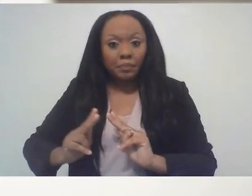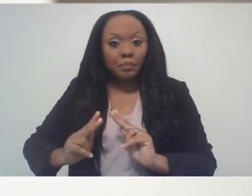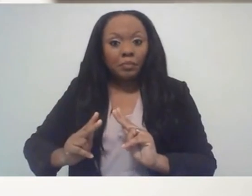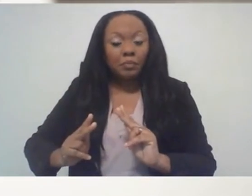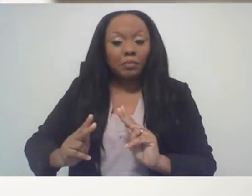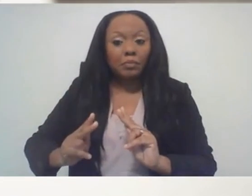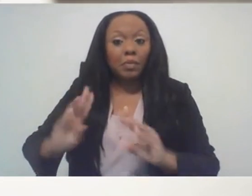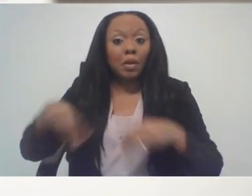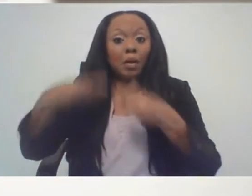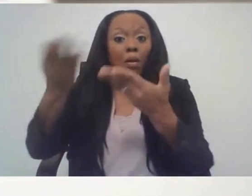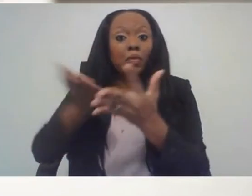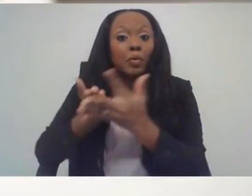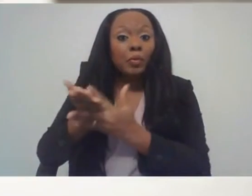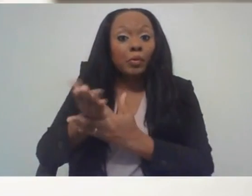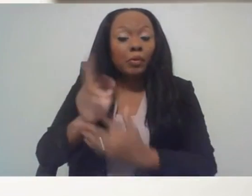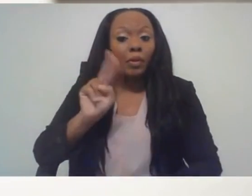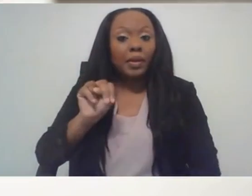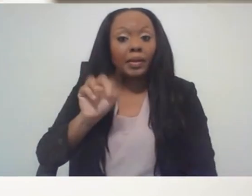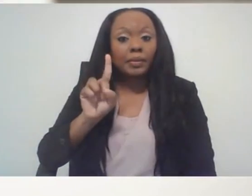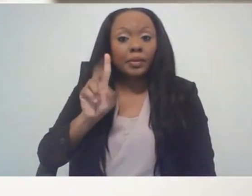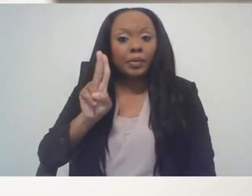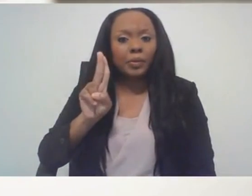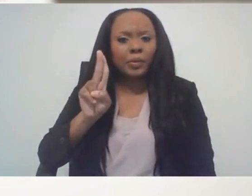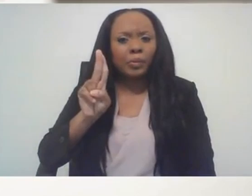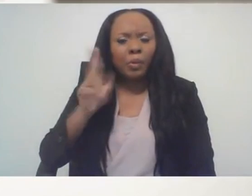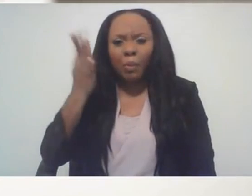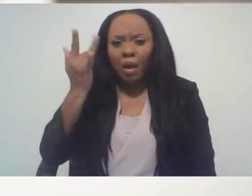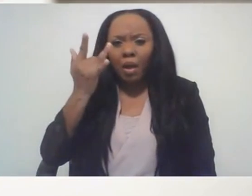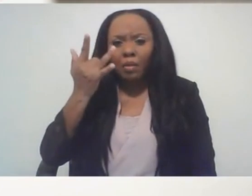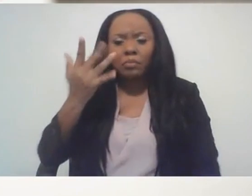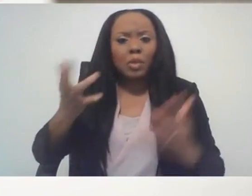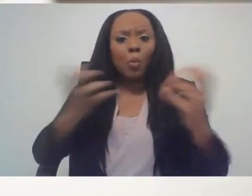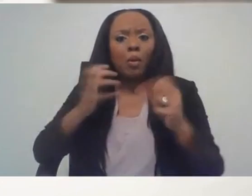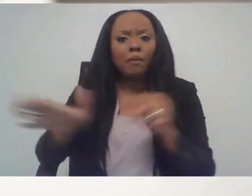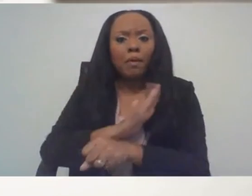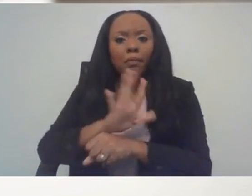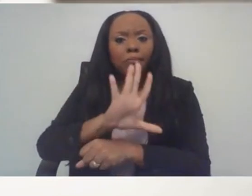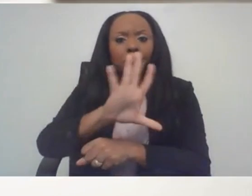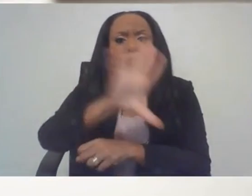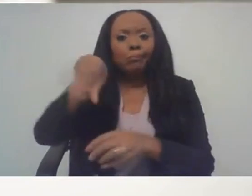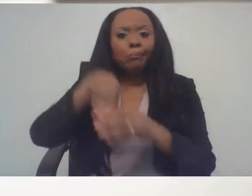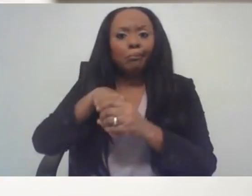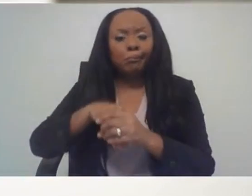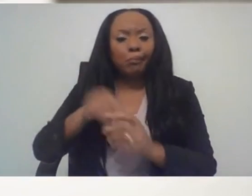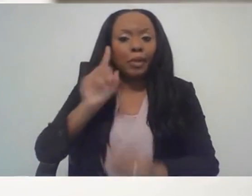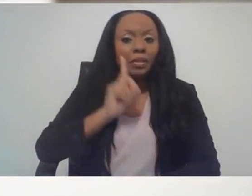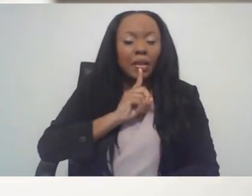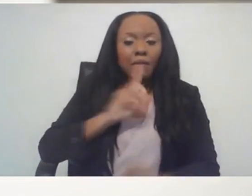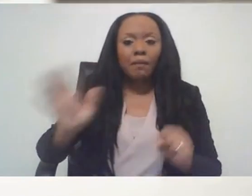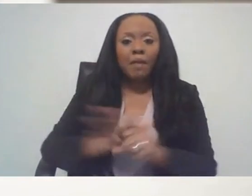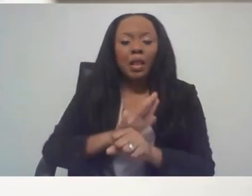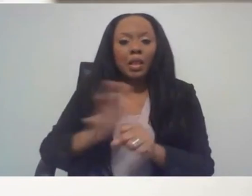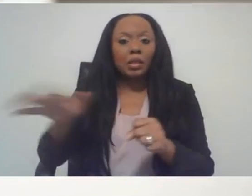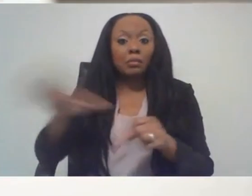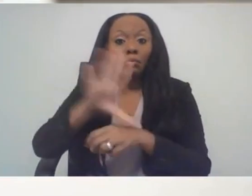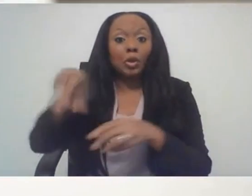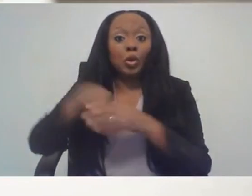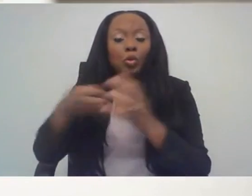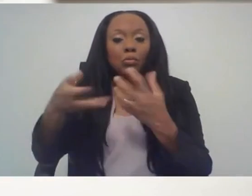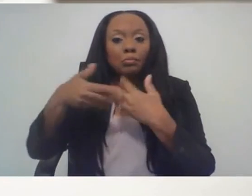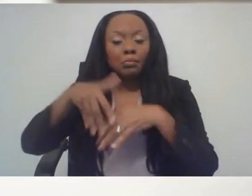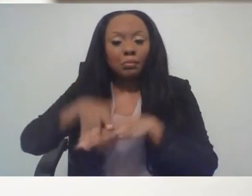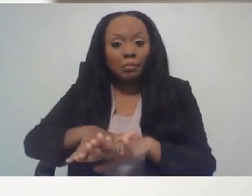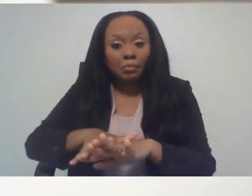offered through the NDU and it seeks to facilitate full inclusion of the deaf into all aspects of society